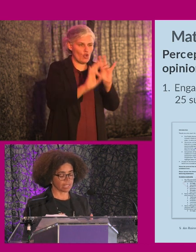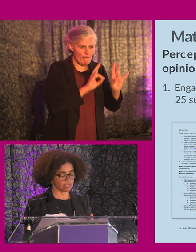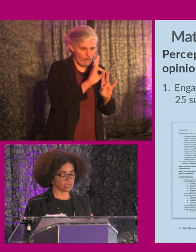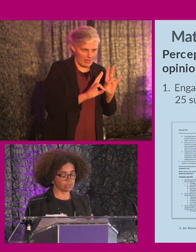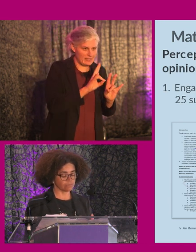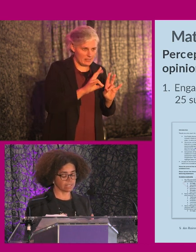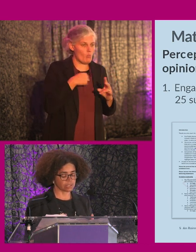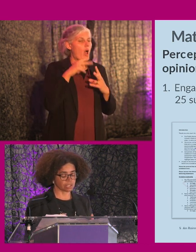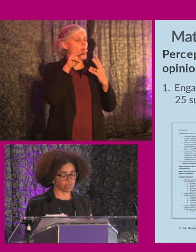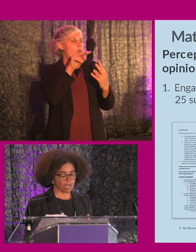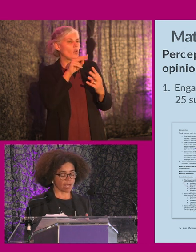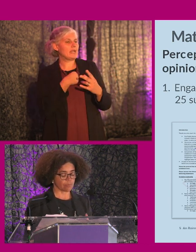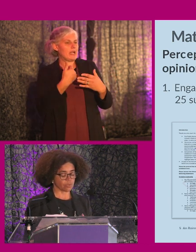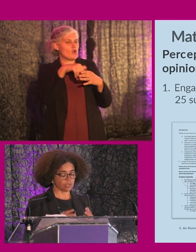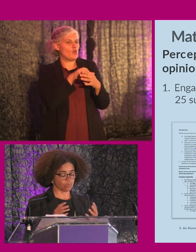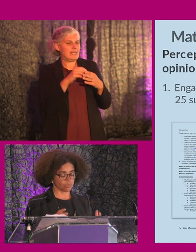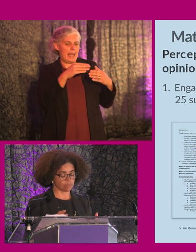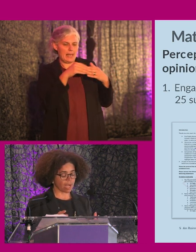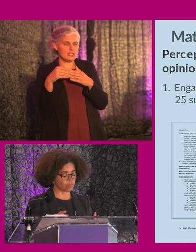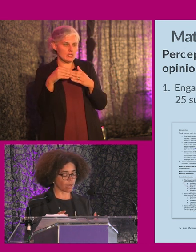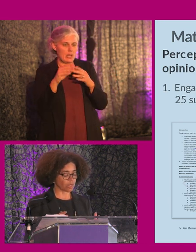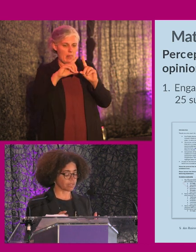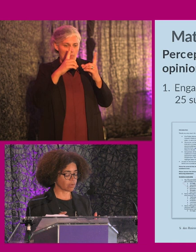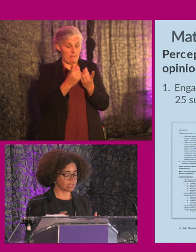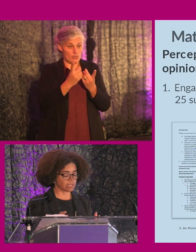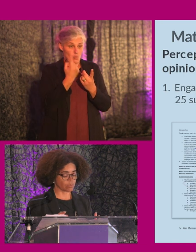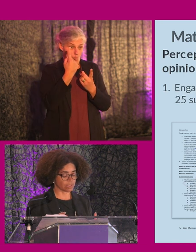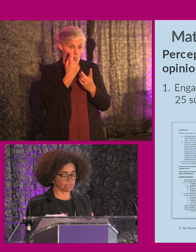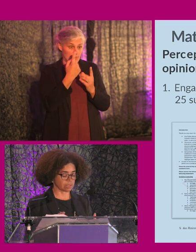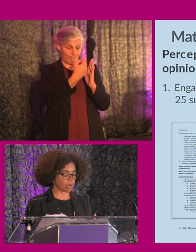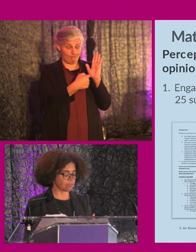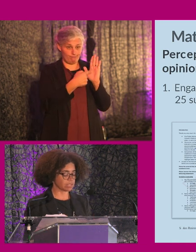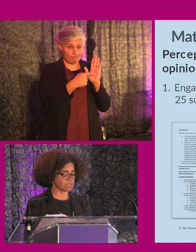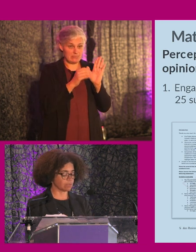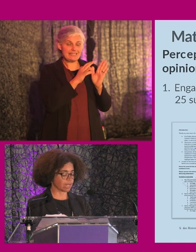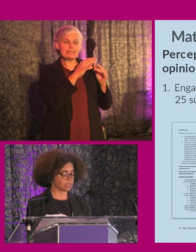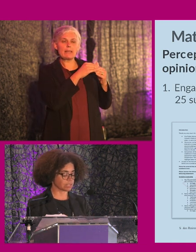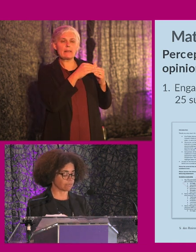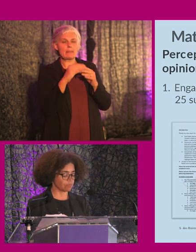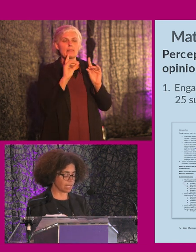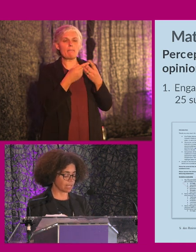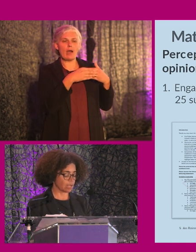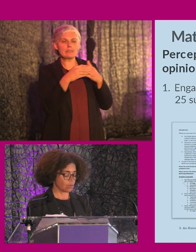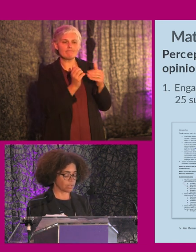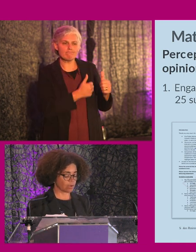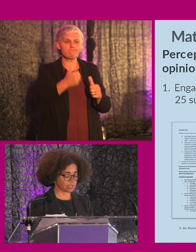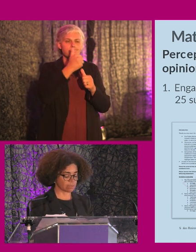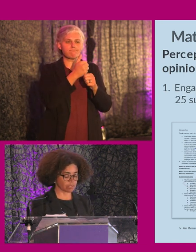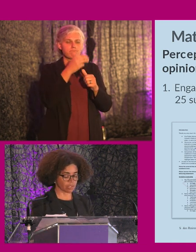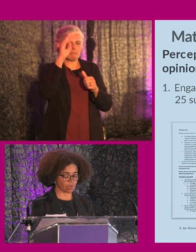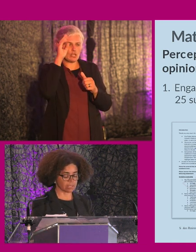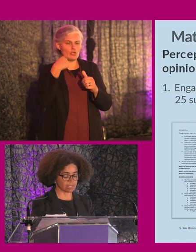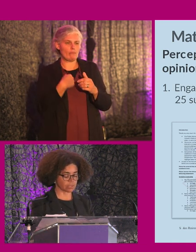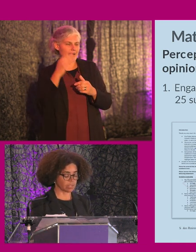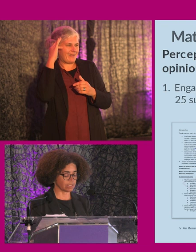you're looking at inclusive leadership, um, you know, the department, one of the criteria was that the department senior managers are familiar with the concepts